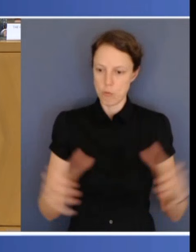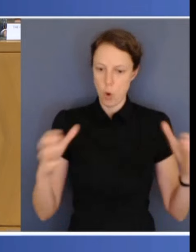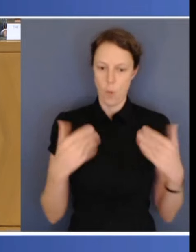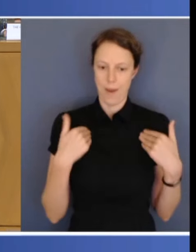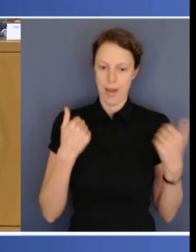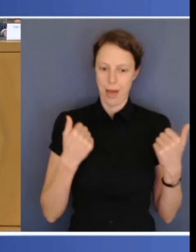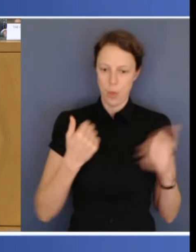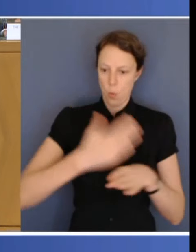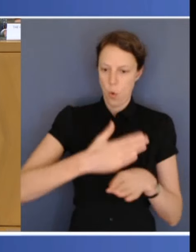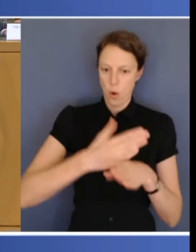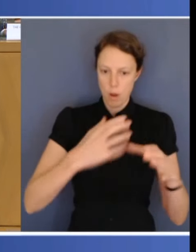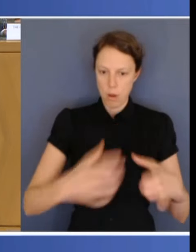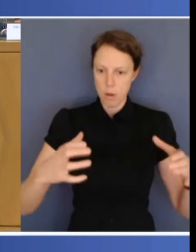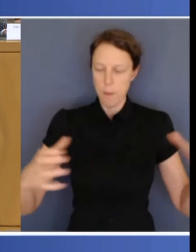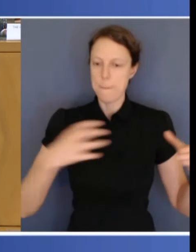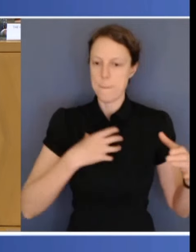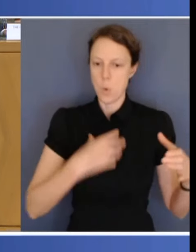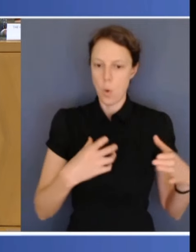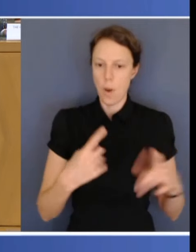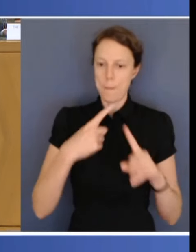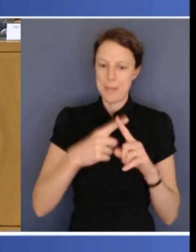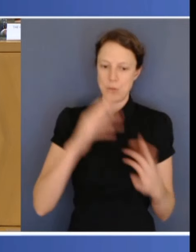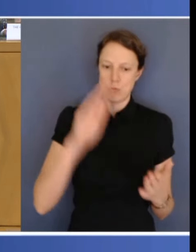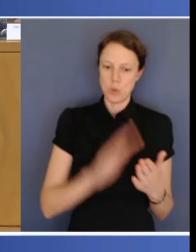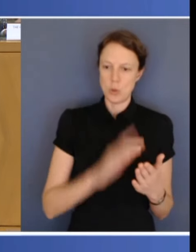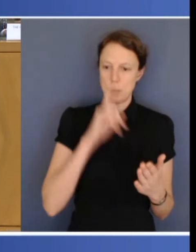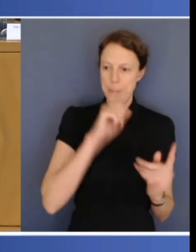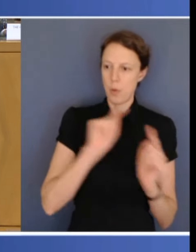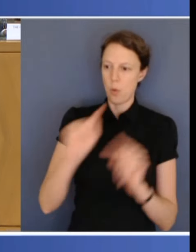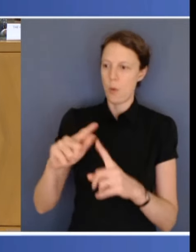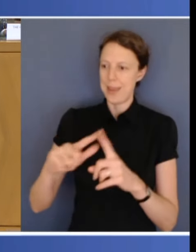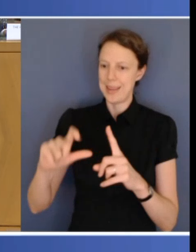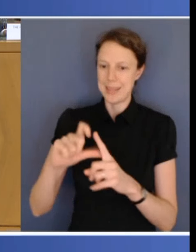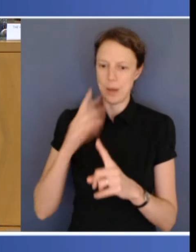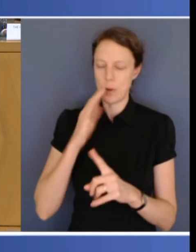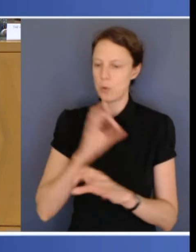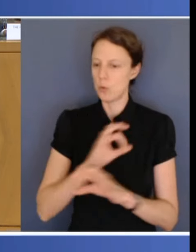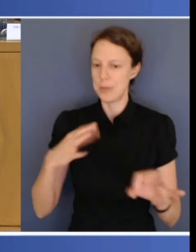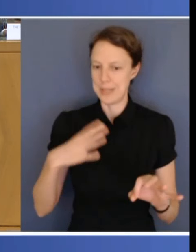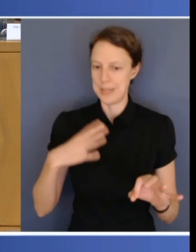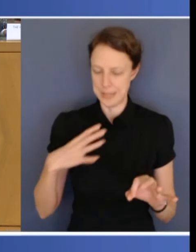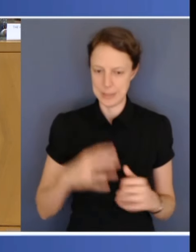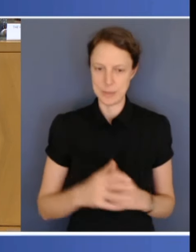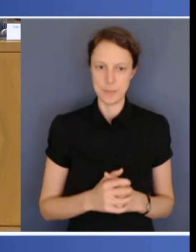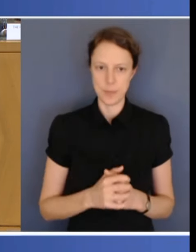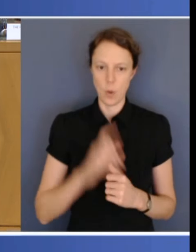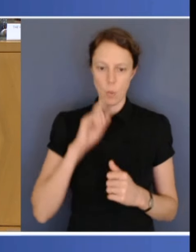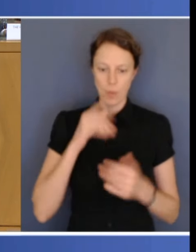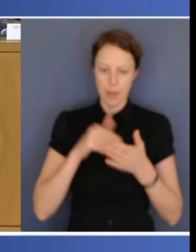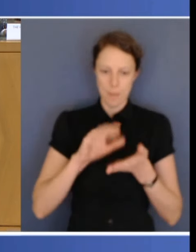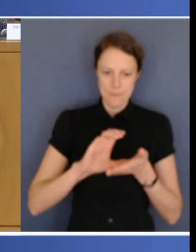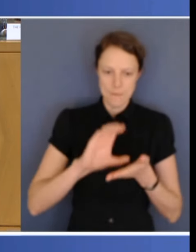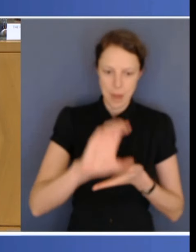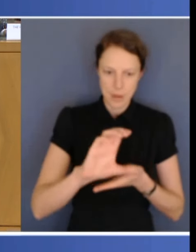to emergency departments. The Commonwealth will fund and implement, with states and territories, the health-related recommendations